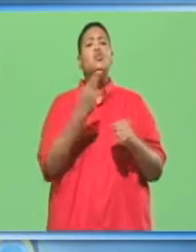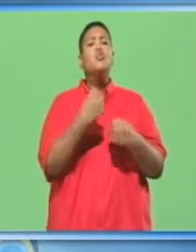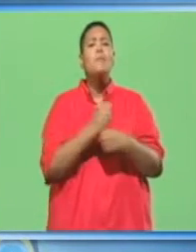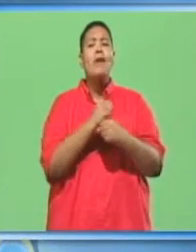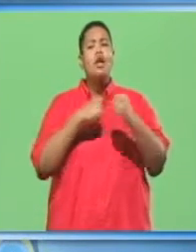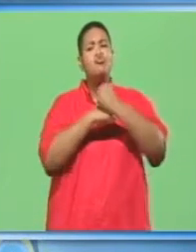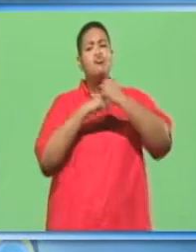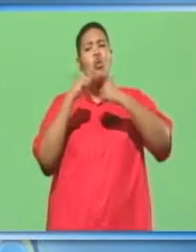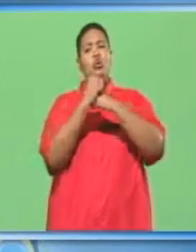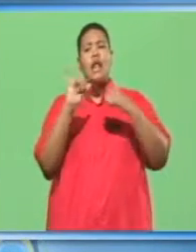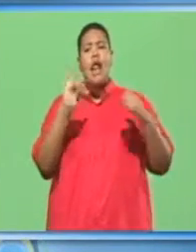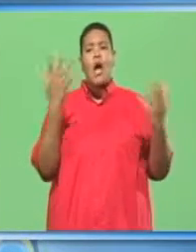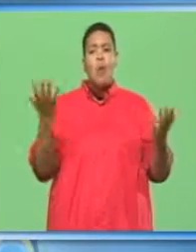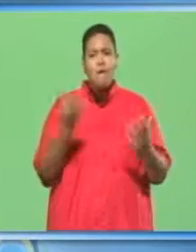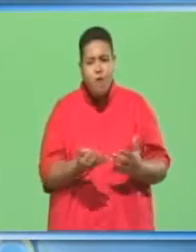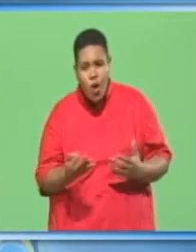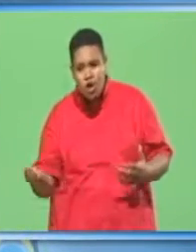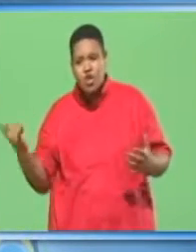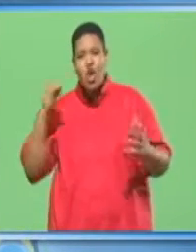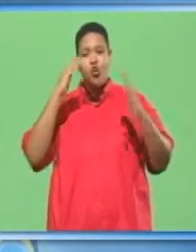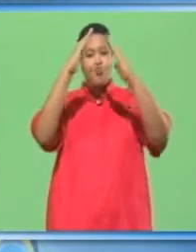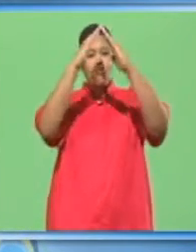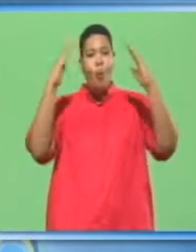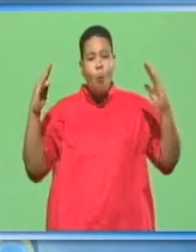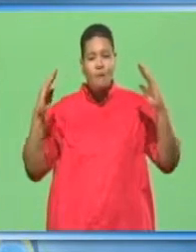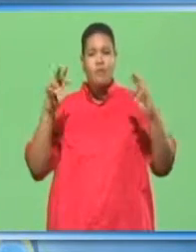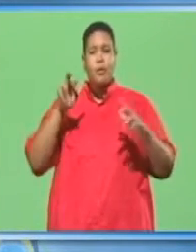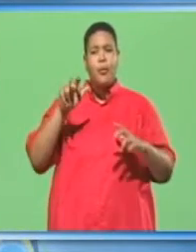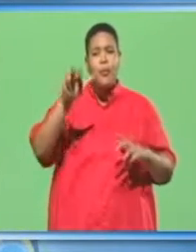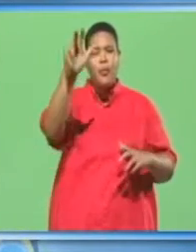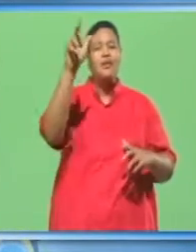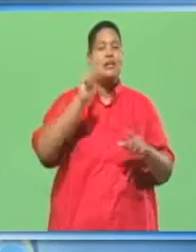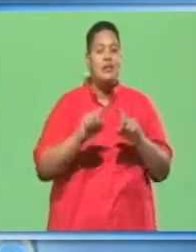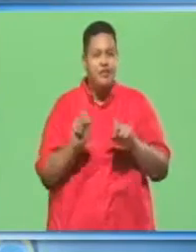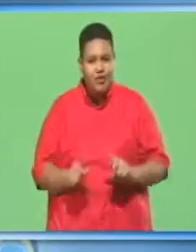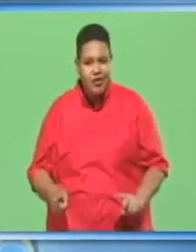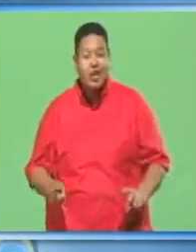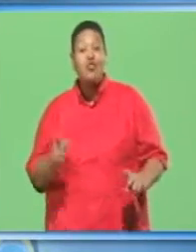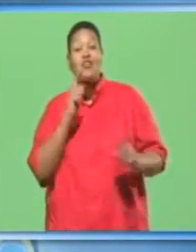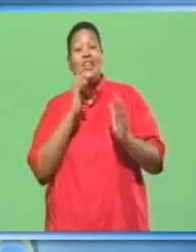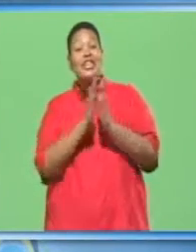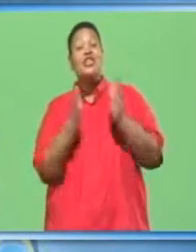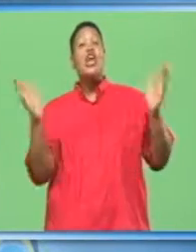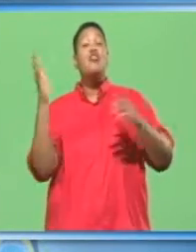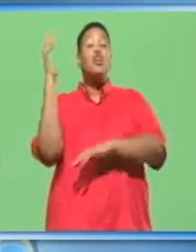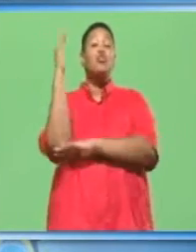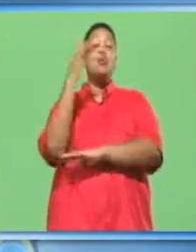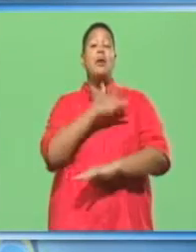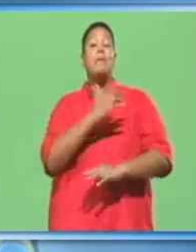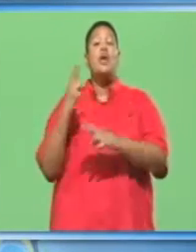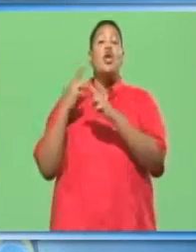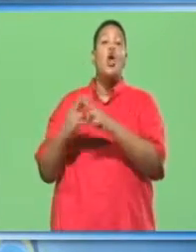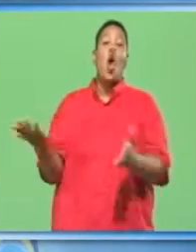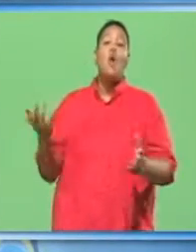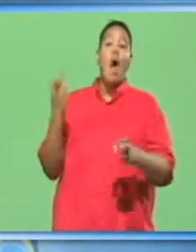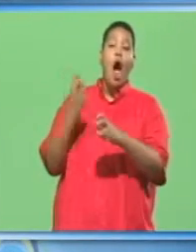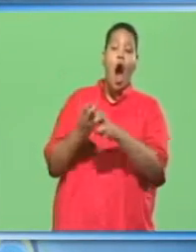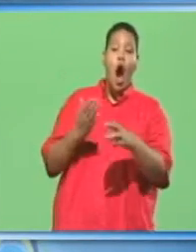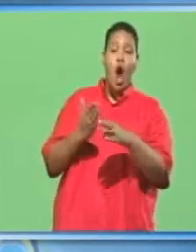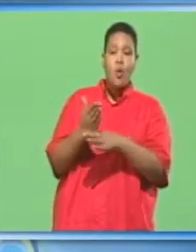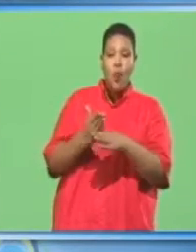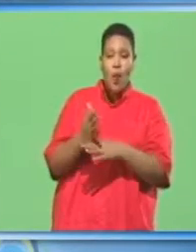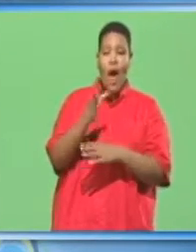structures such as furniture, roofs, staircase and so on. Generally, trees are classified as hardwood and